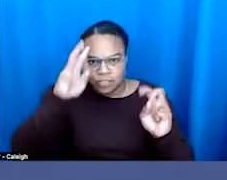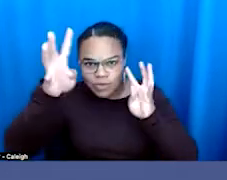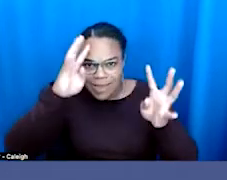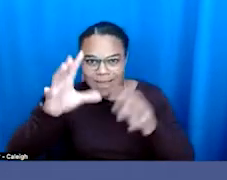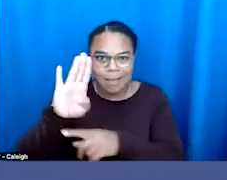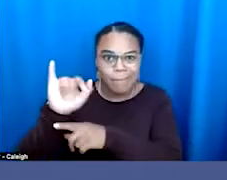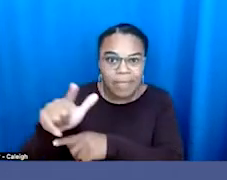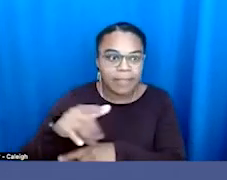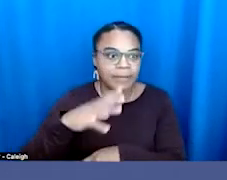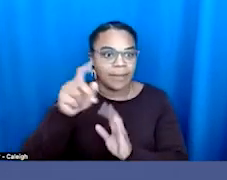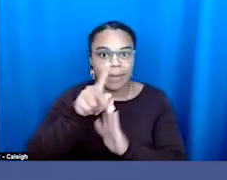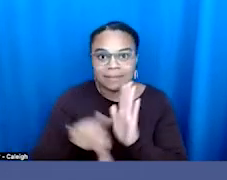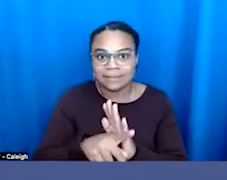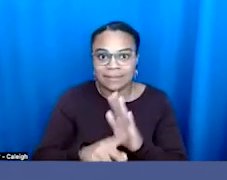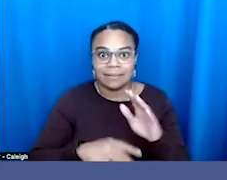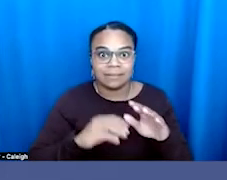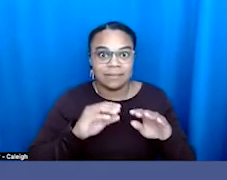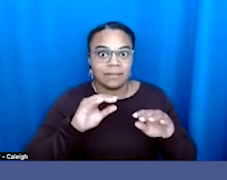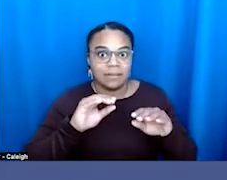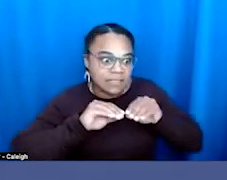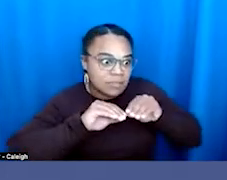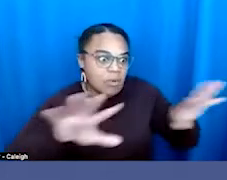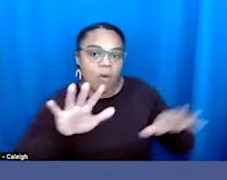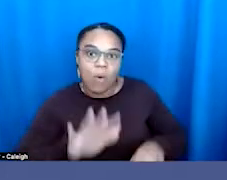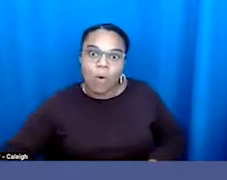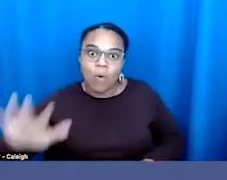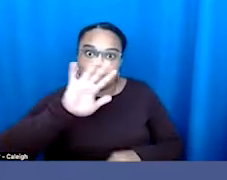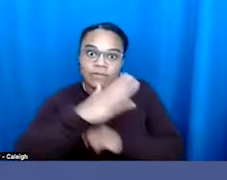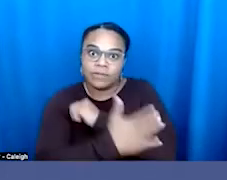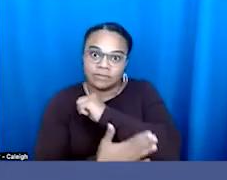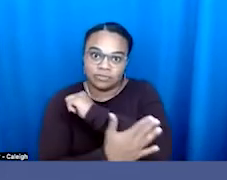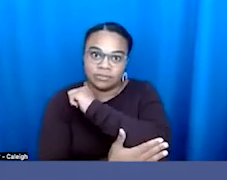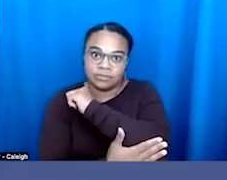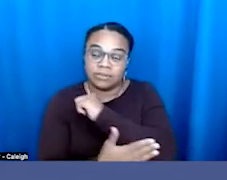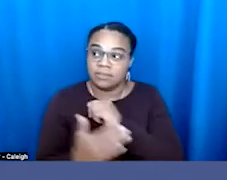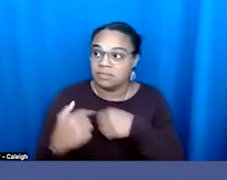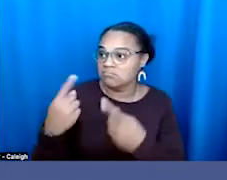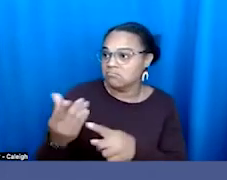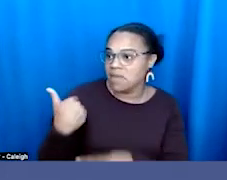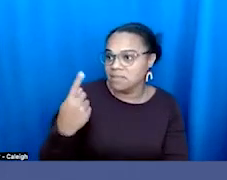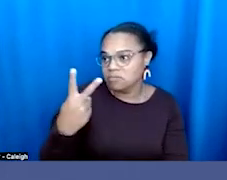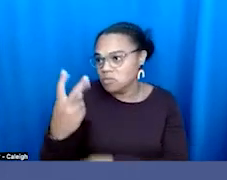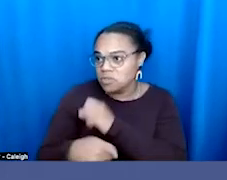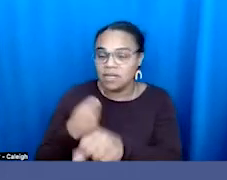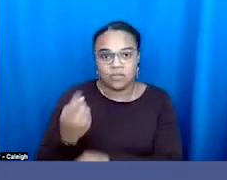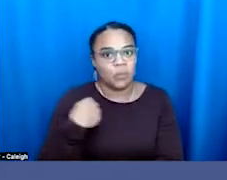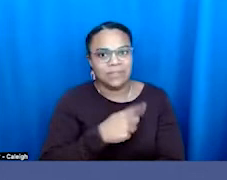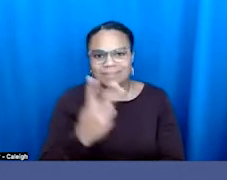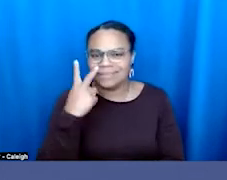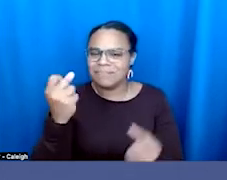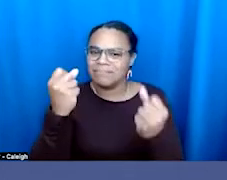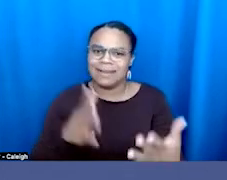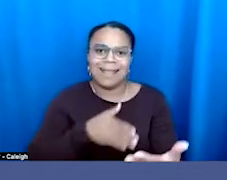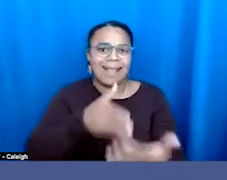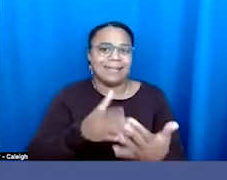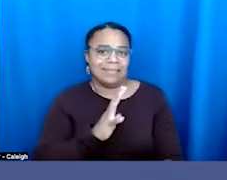all around the nation. And, you know, in the last year or two, we've seen anti-trans healthcare bills